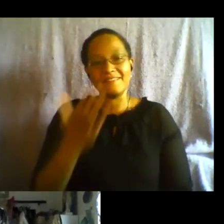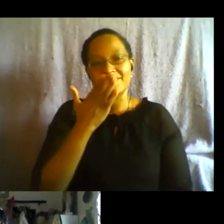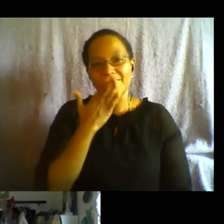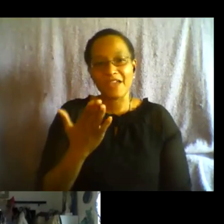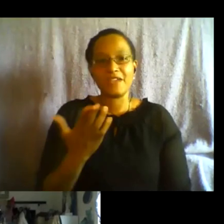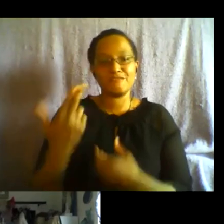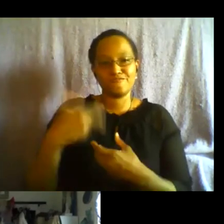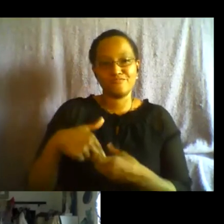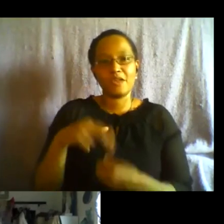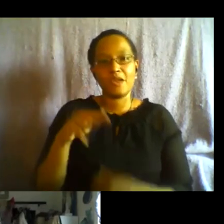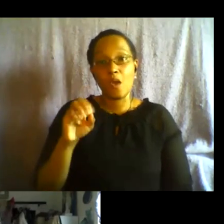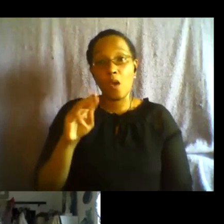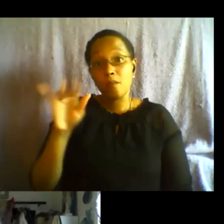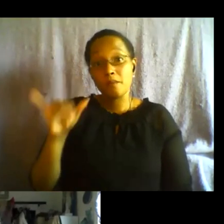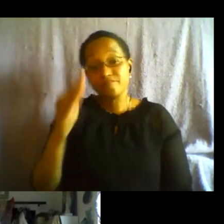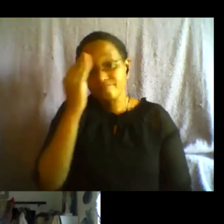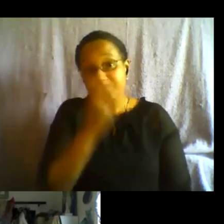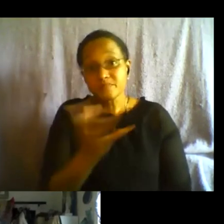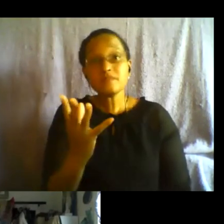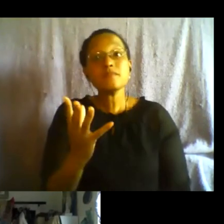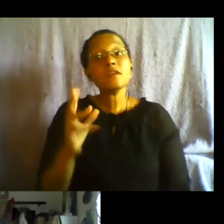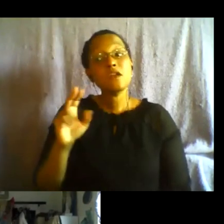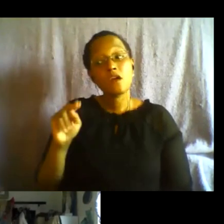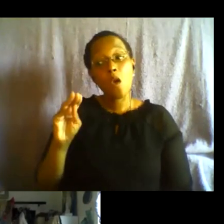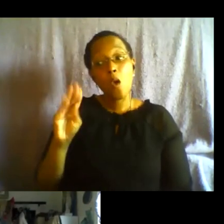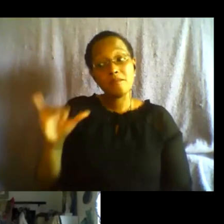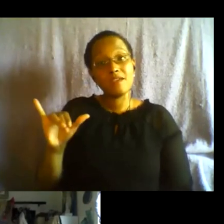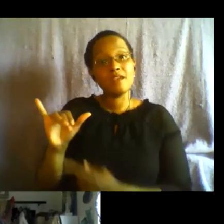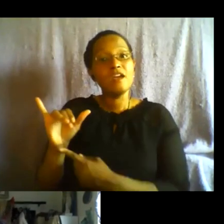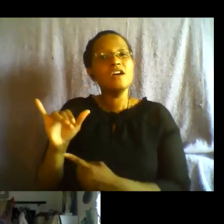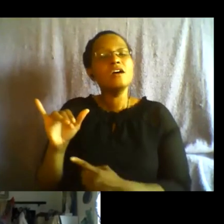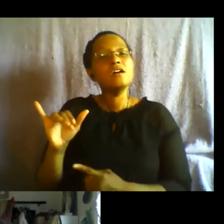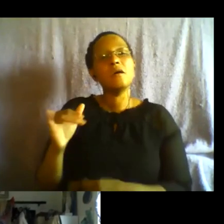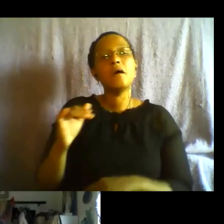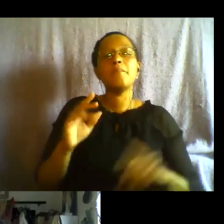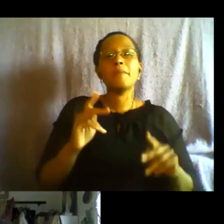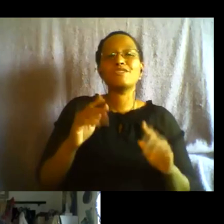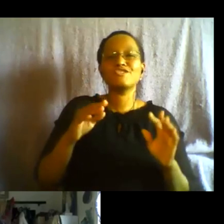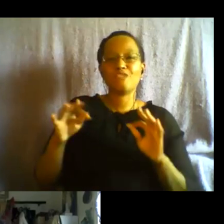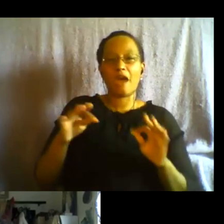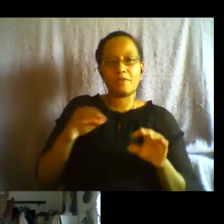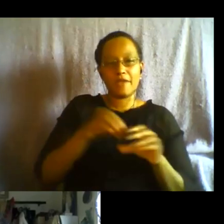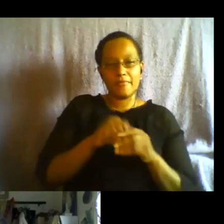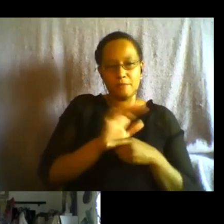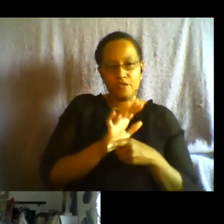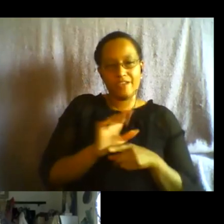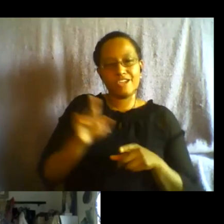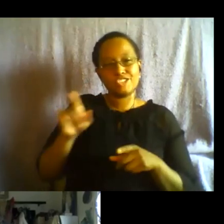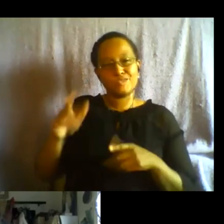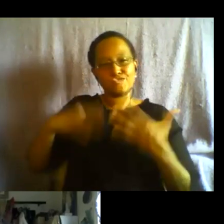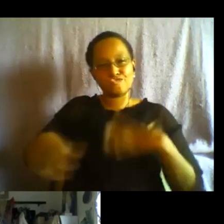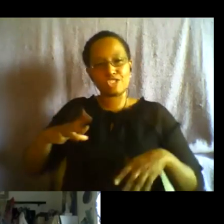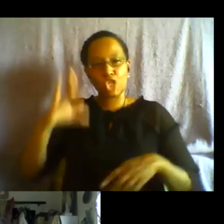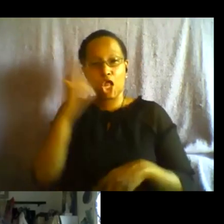nomi was the person who was um described as being dressed up as a bird and was doing a lot of vocal